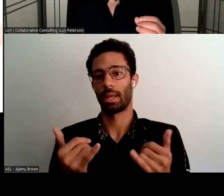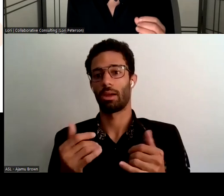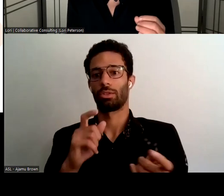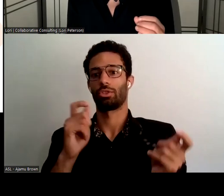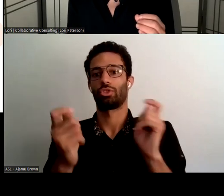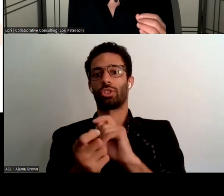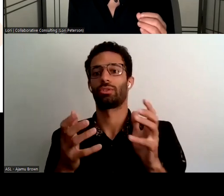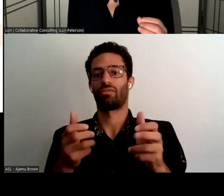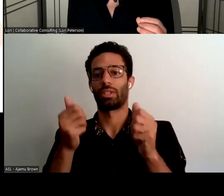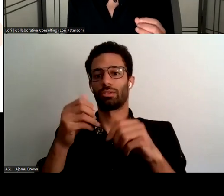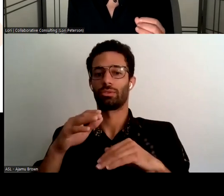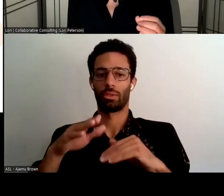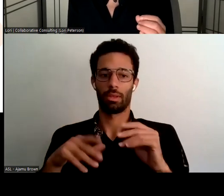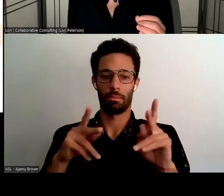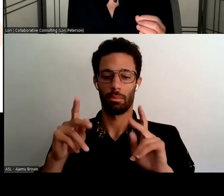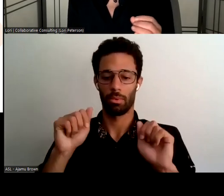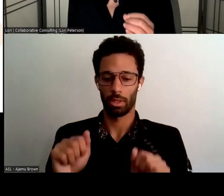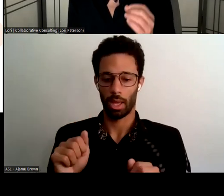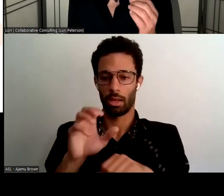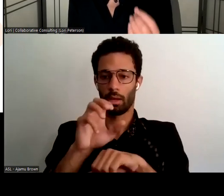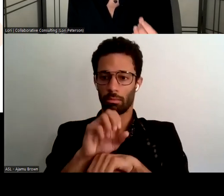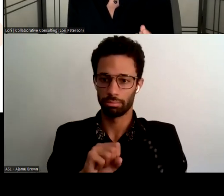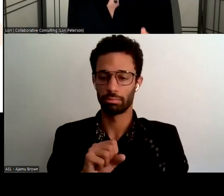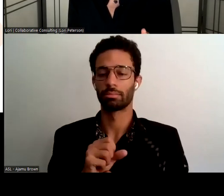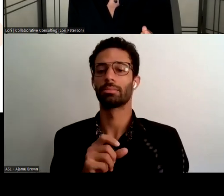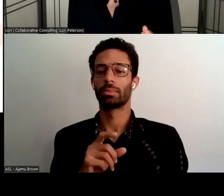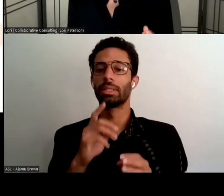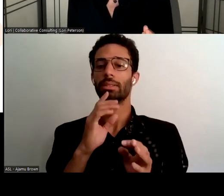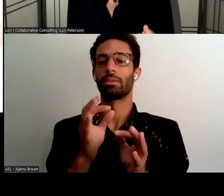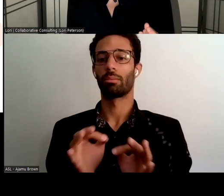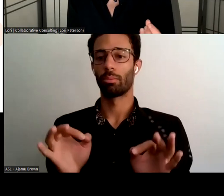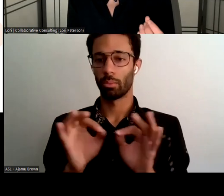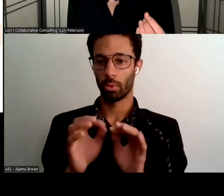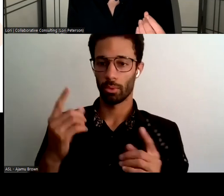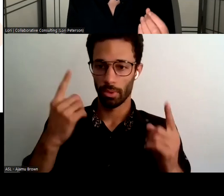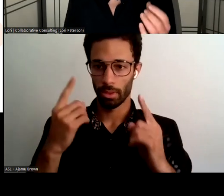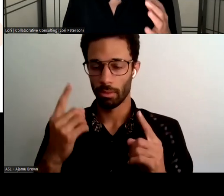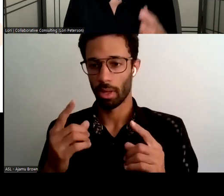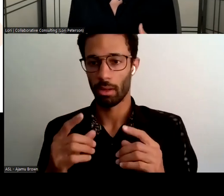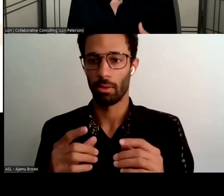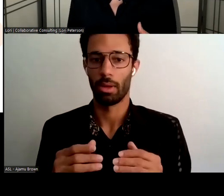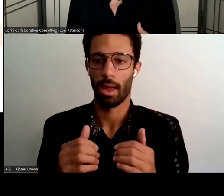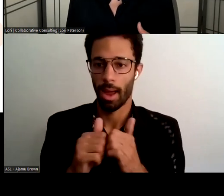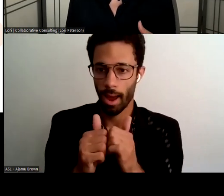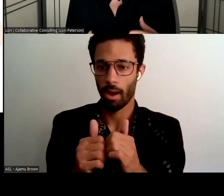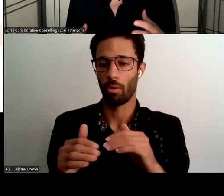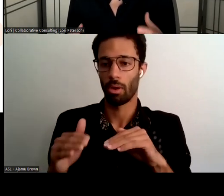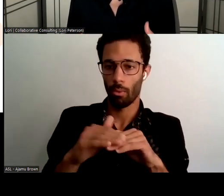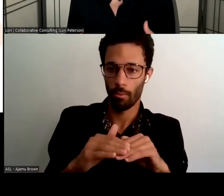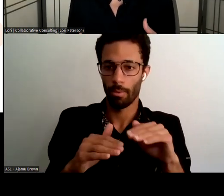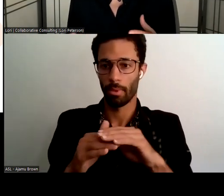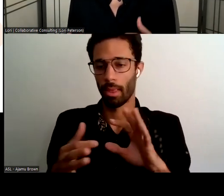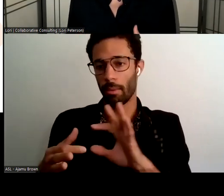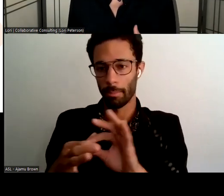essential to think about how the interconnectivity of these trends could